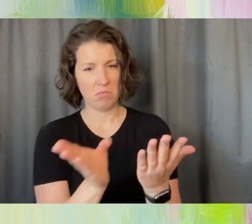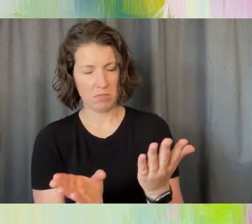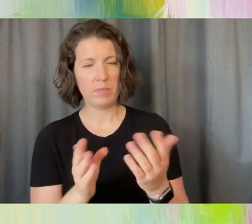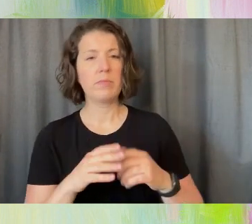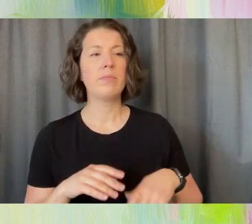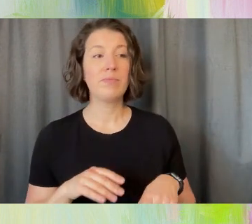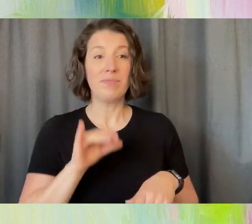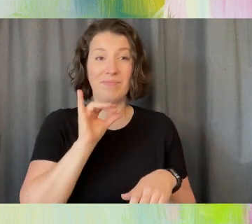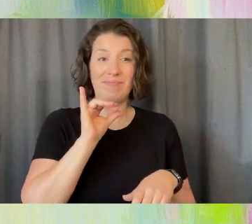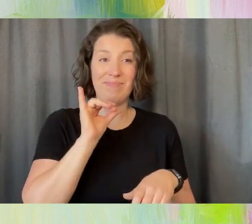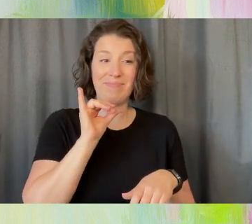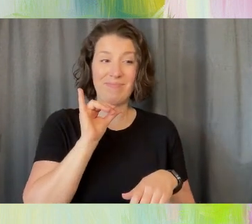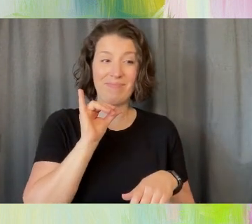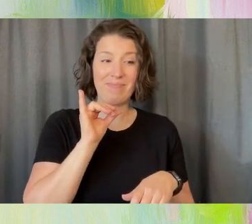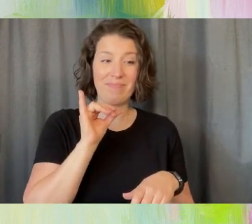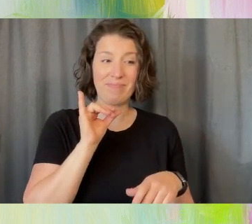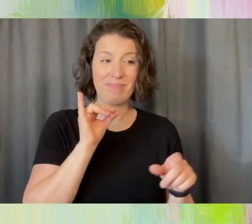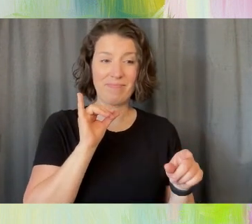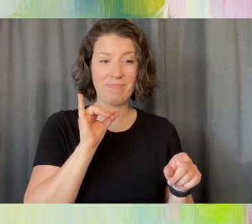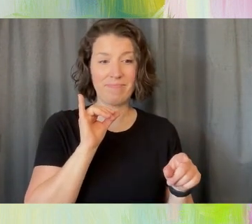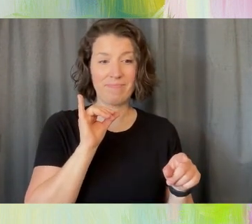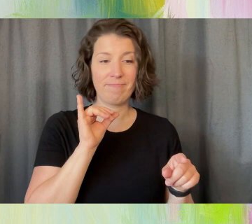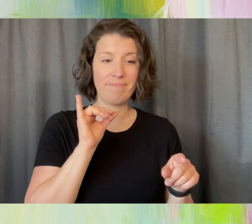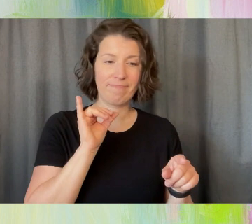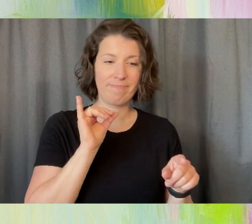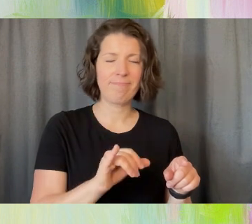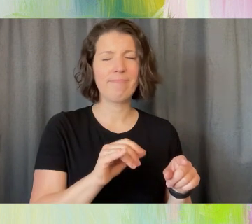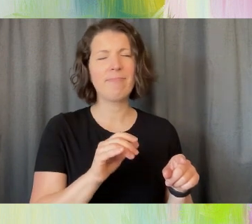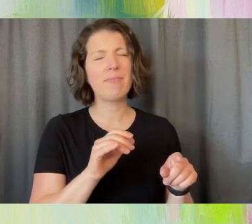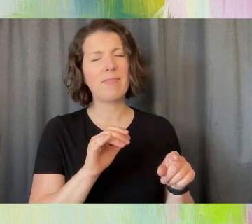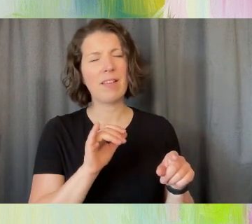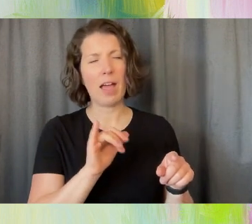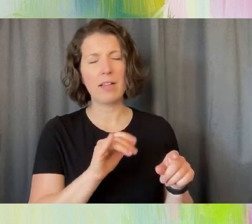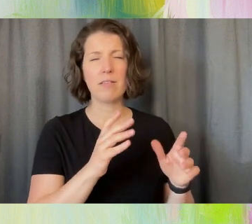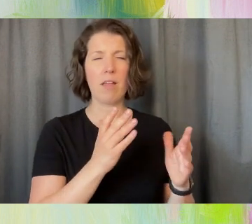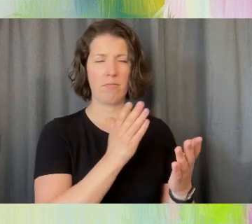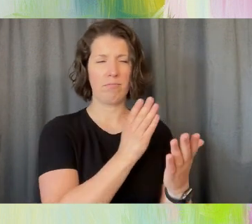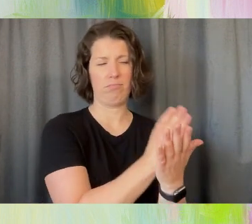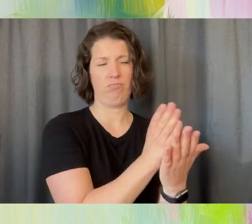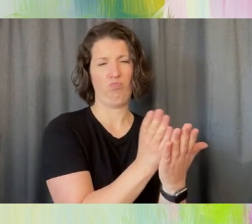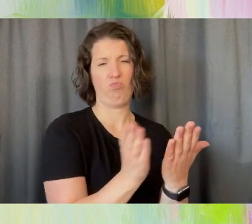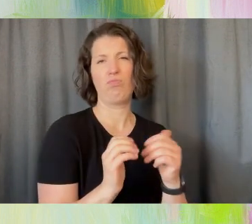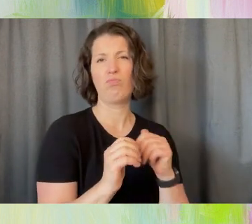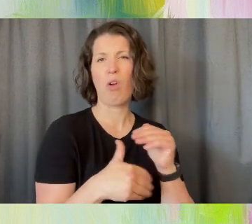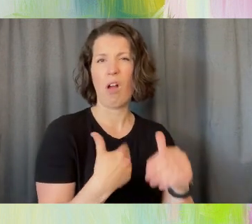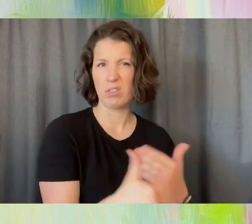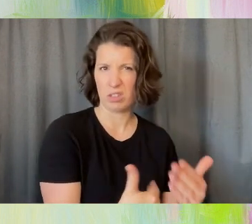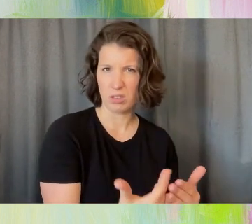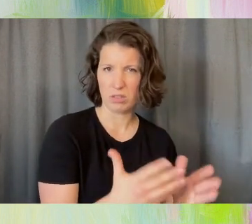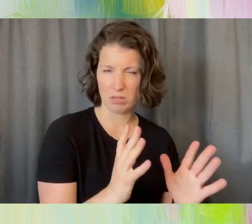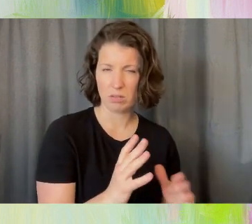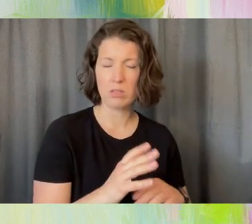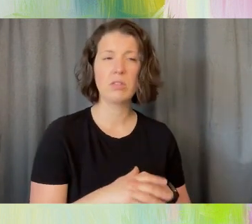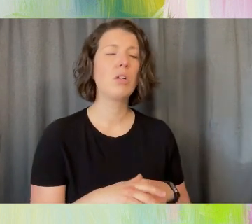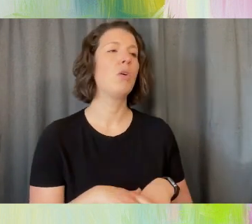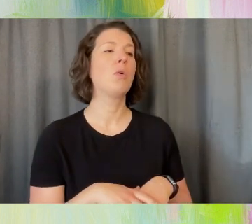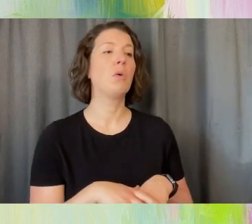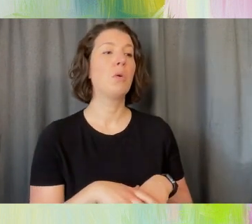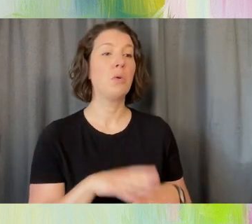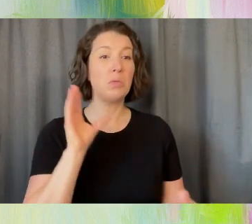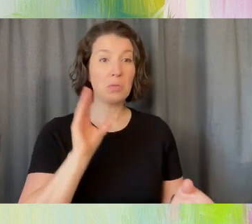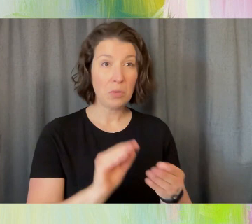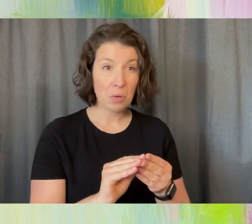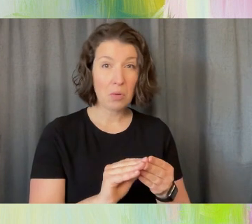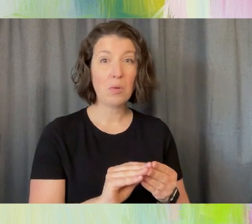how that is like an iterative process. That's how we do it. So we took a total of 680 images.